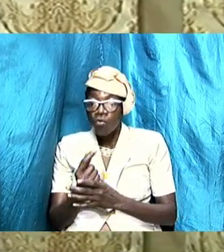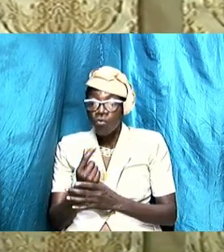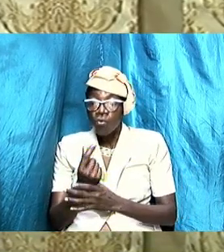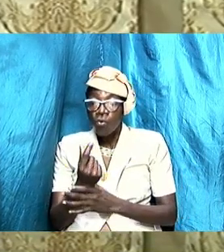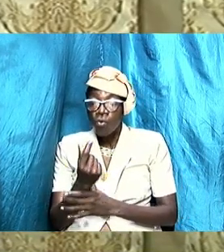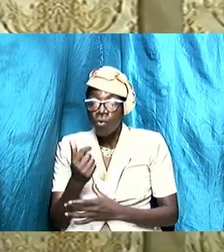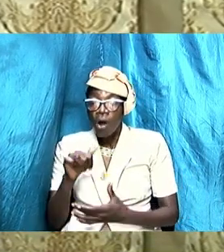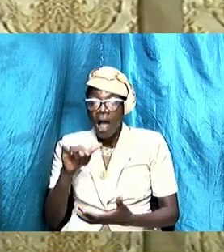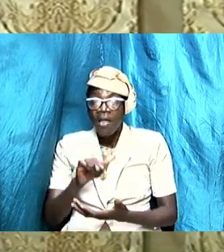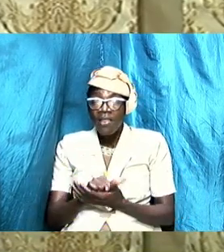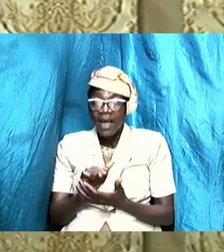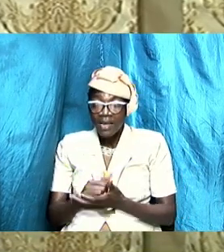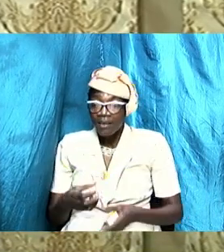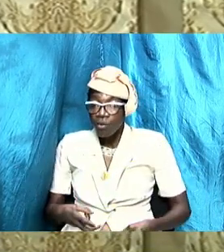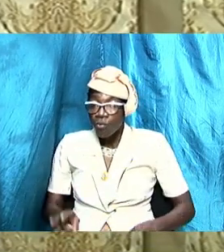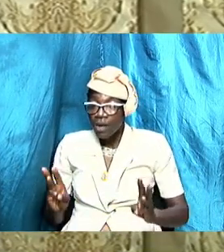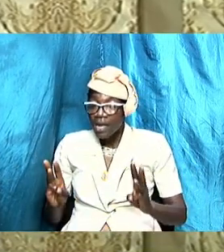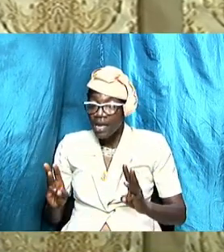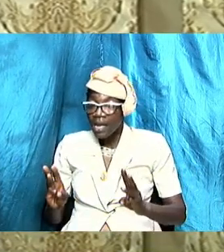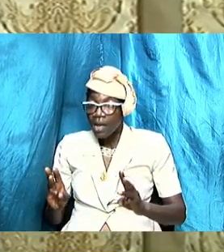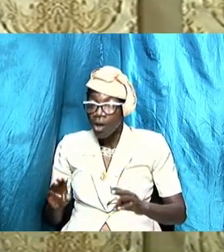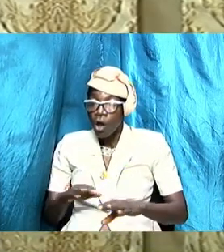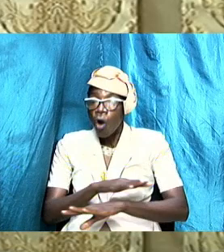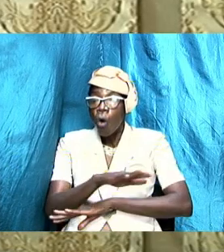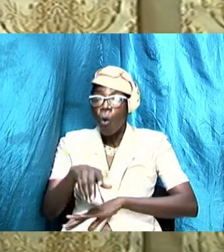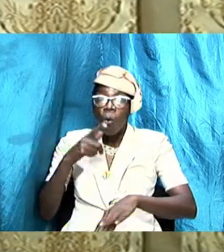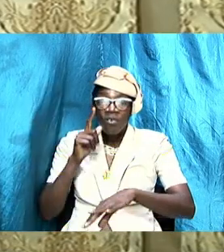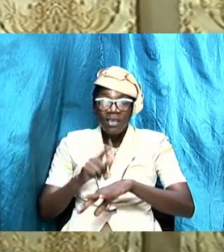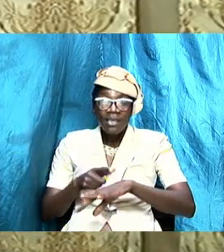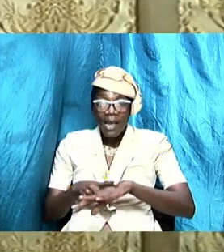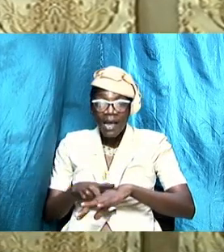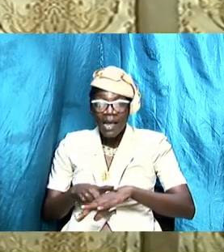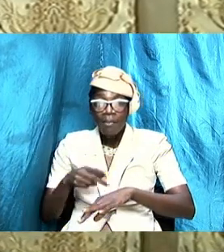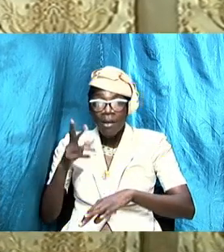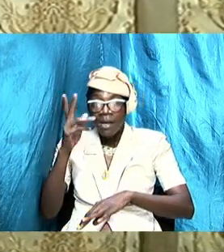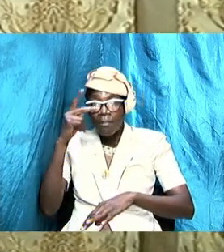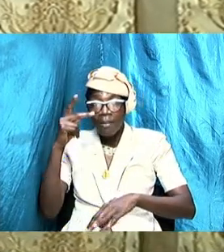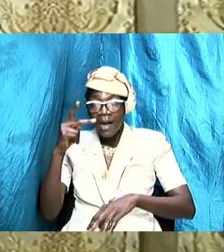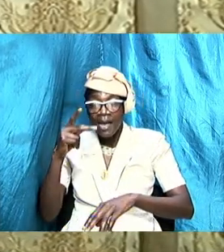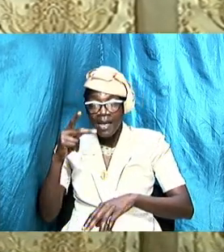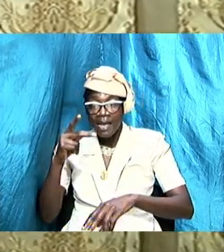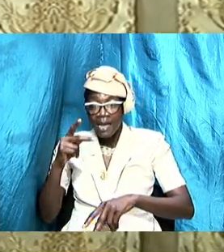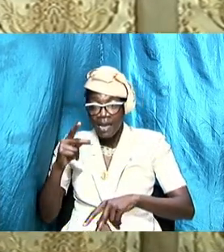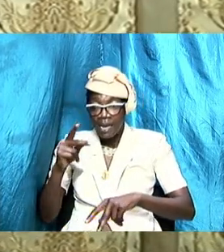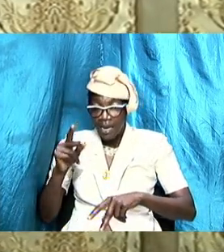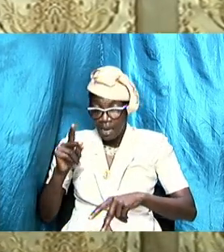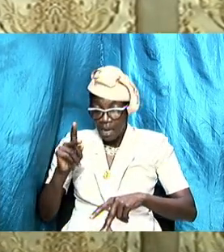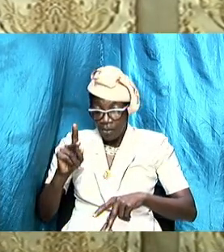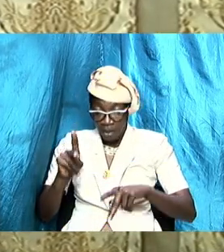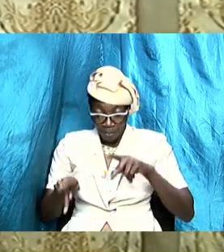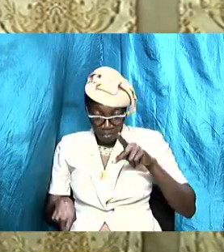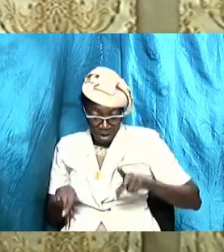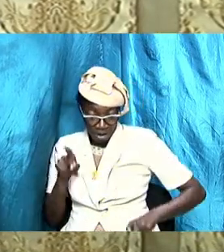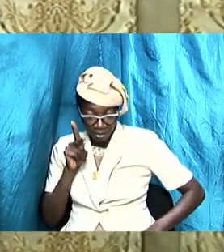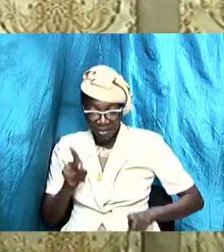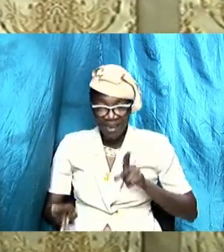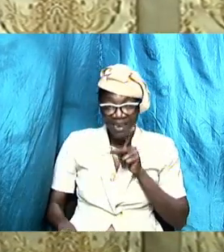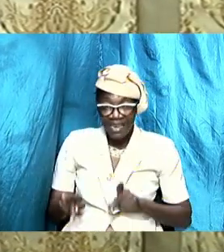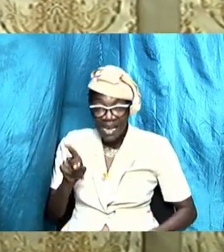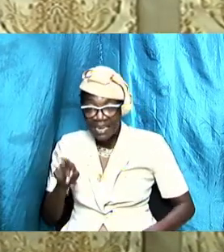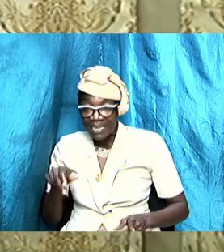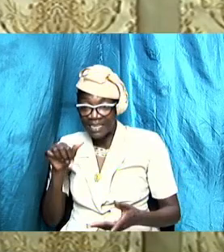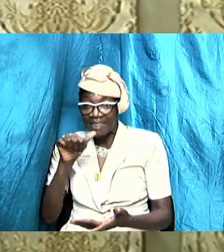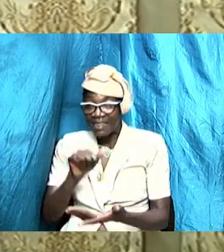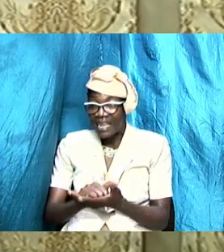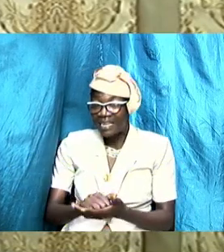by virtue of yes who the kind of personality that he has but added to that now to develop